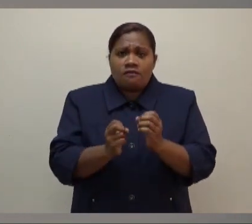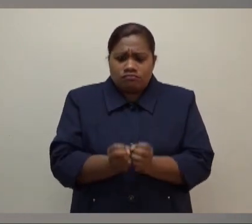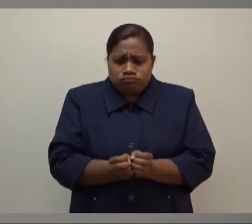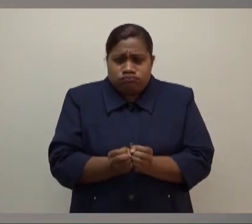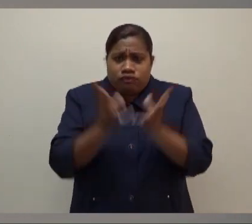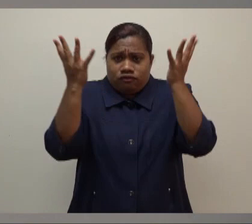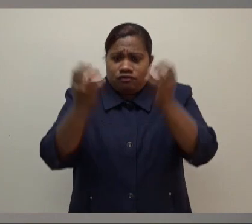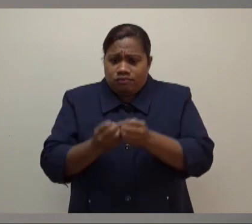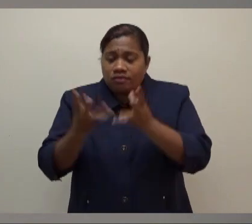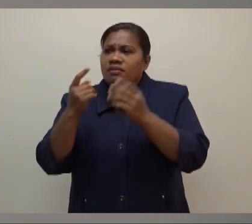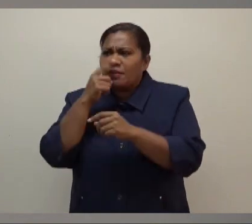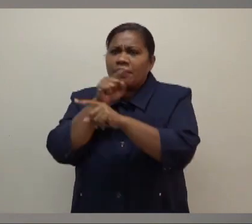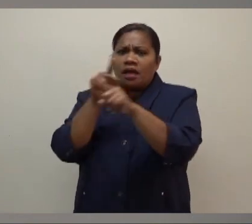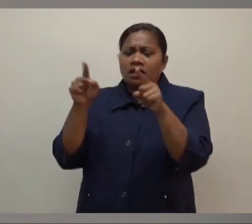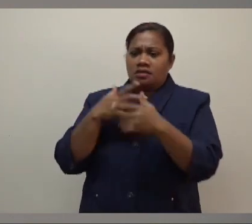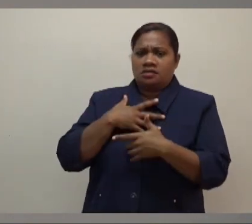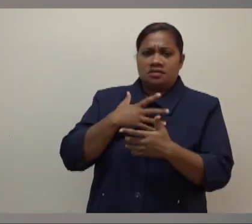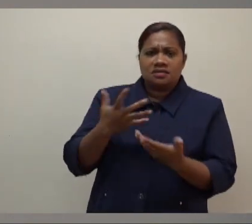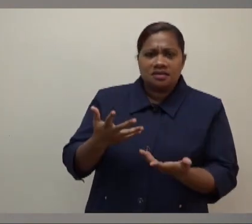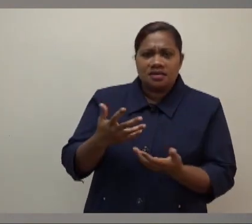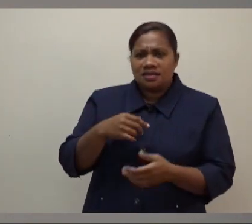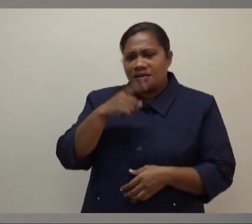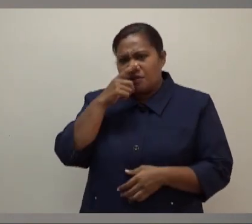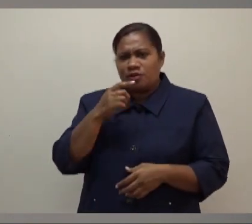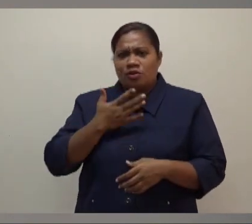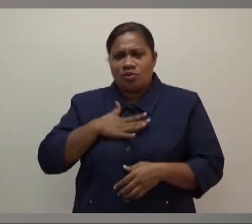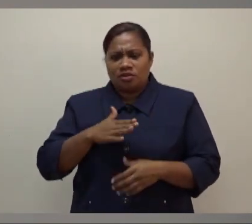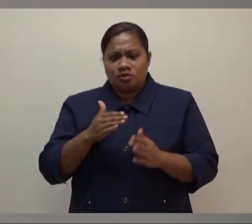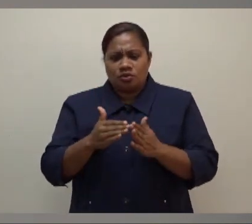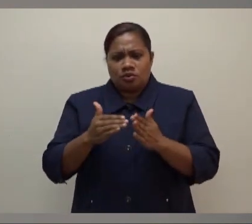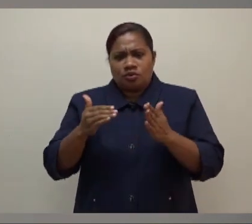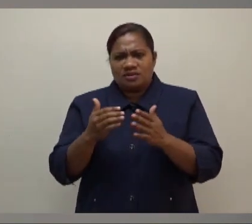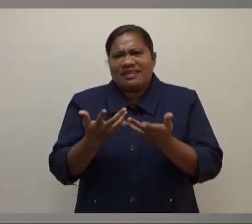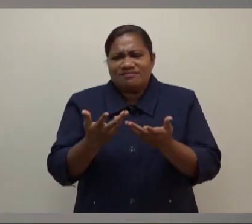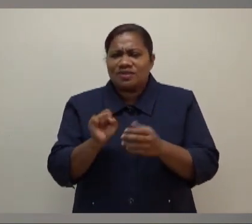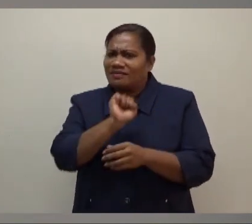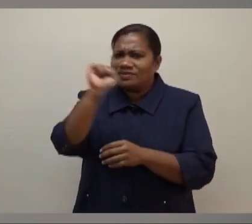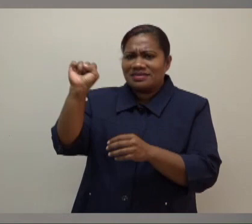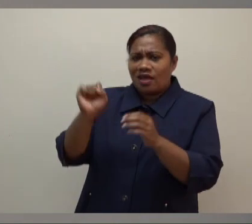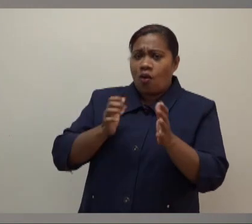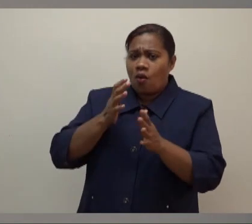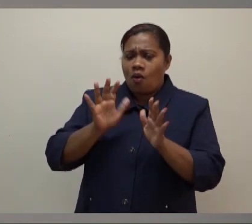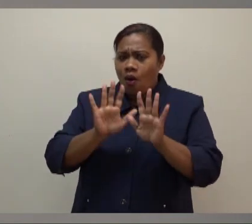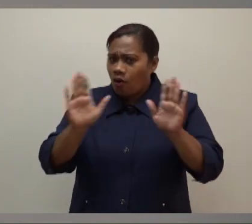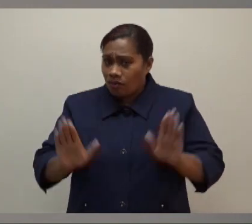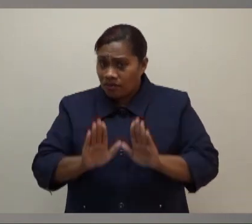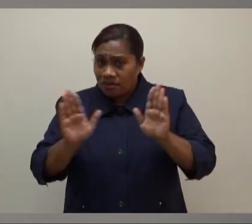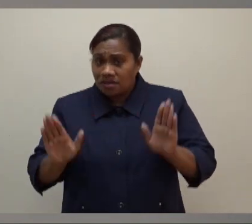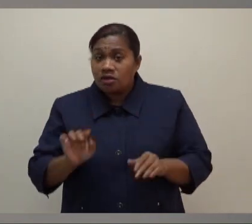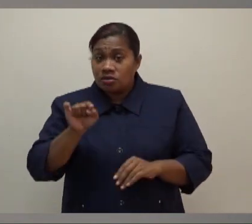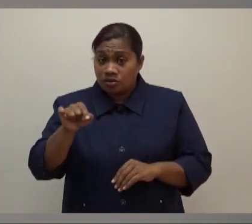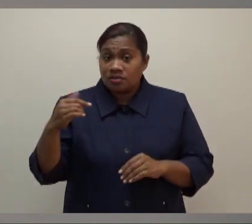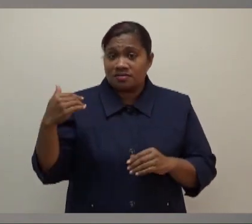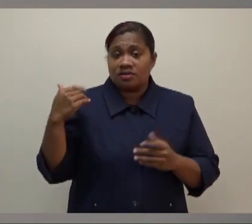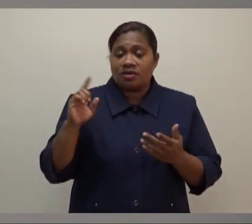hesitant to travel too, so you expect people to perhaps defer their holidays. So those things all are factors that have an impact